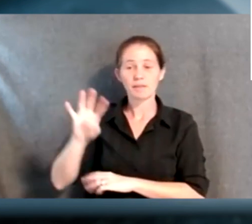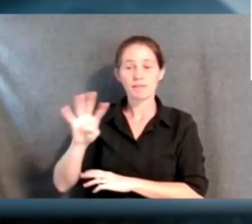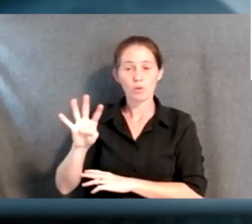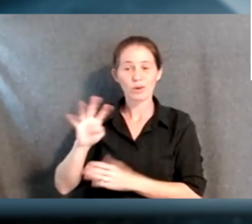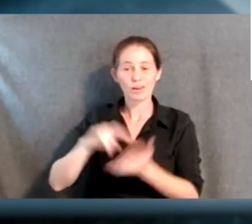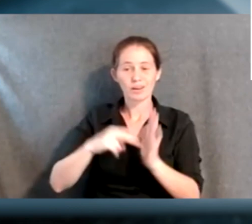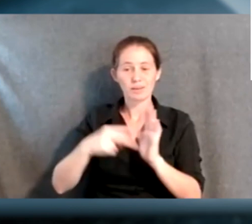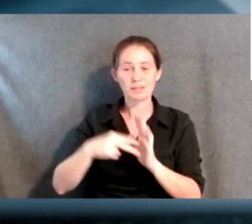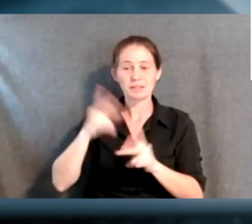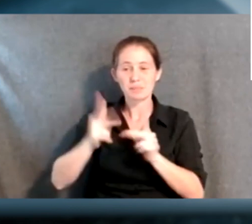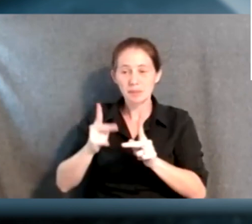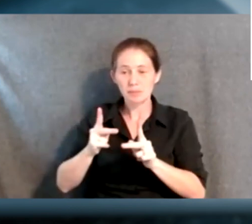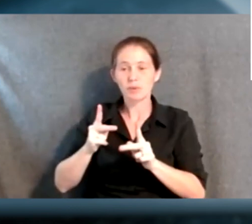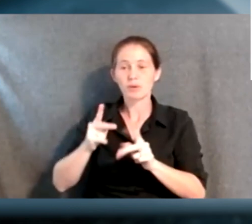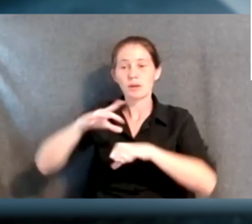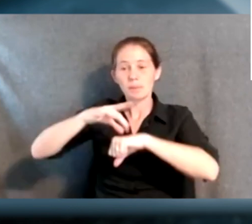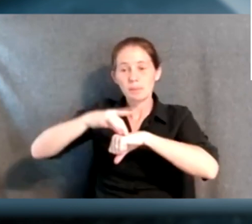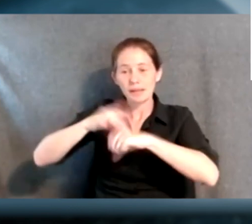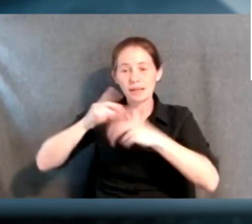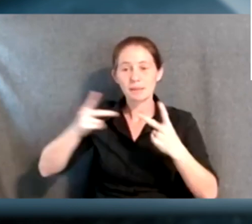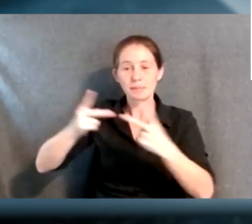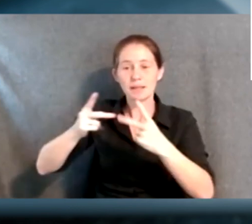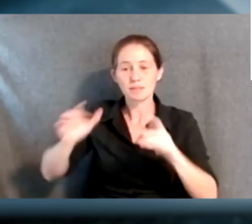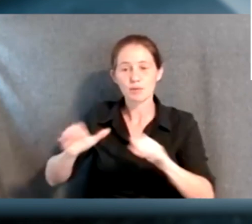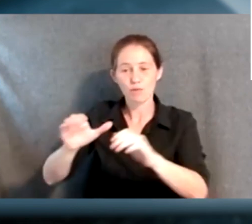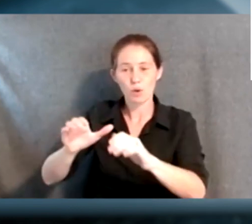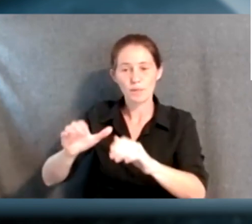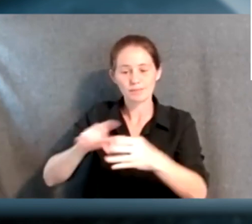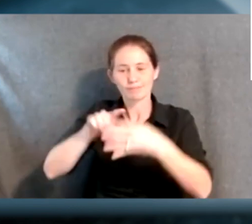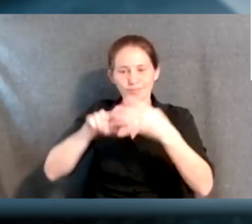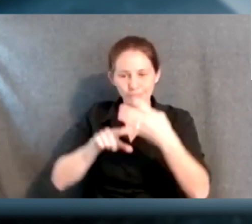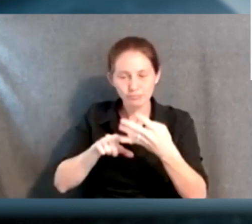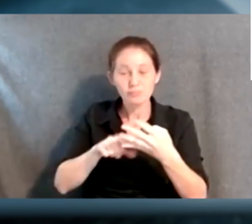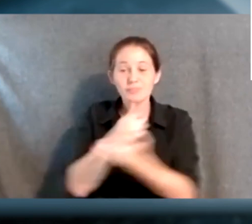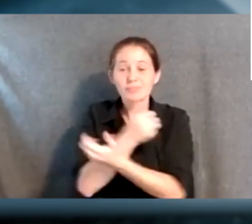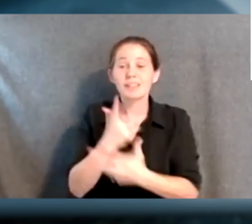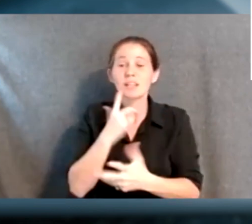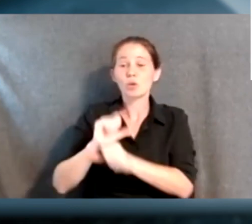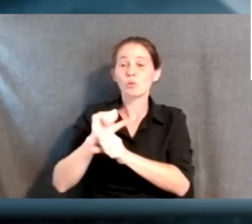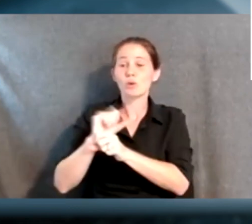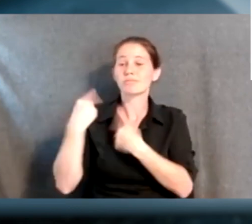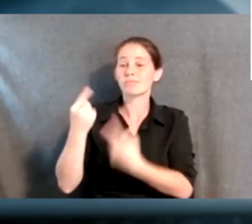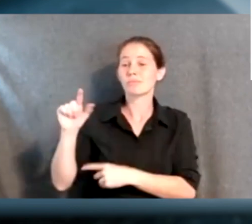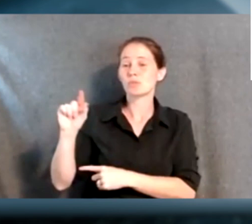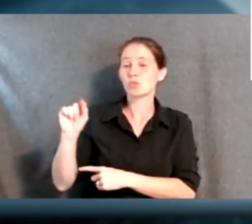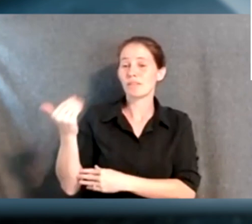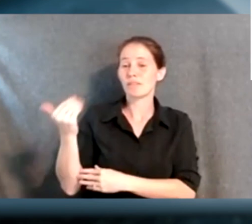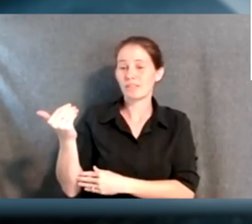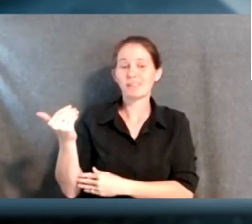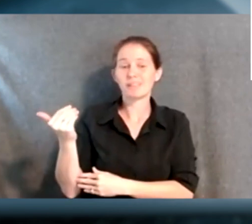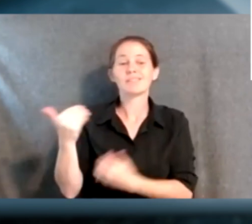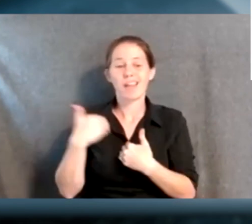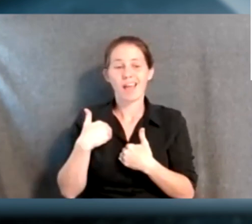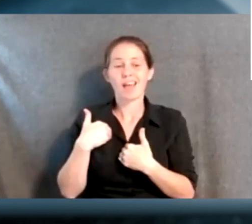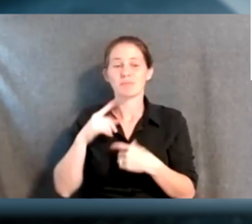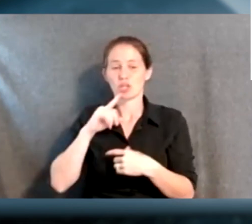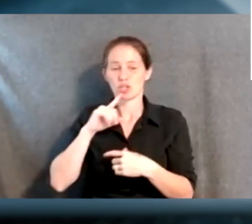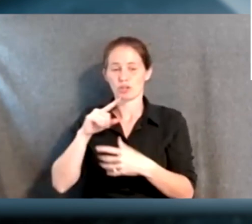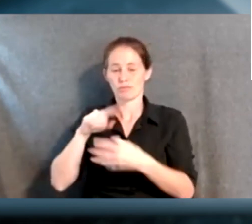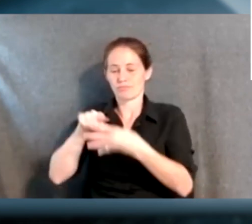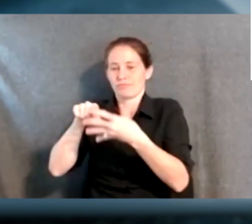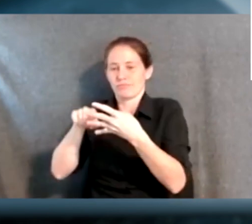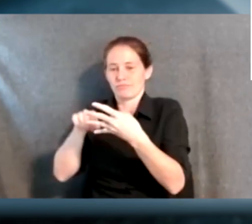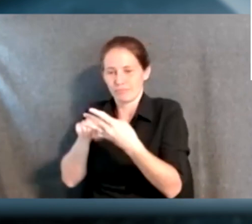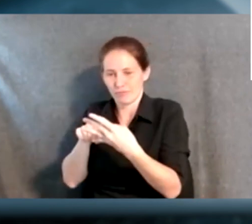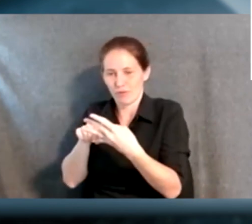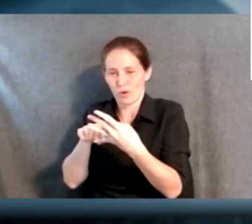for people, planet, place, and performance. So any work that we've done since 2015 has really made sure that those, you know,